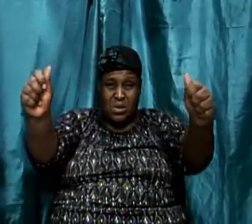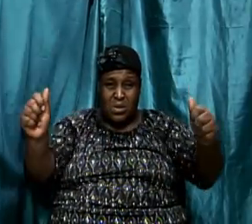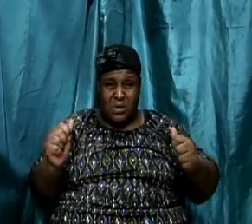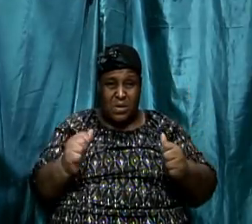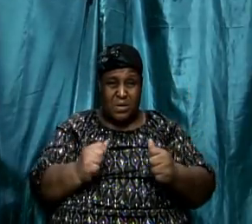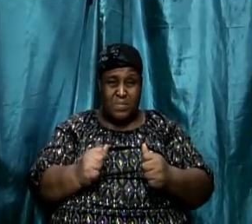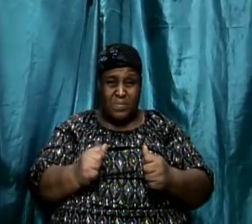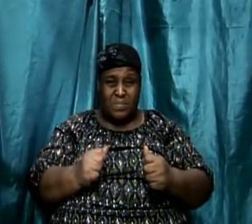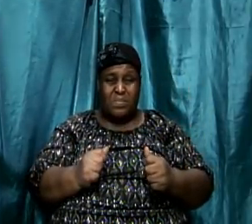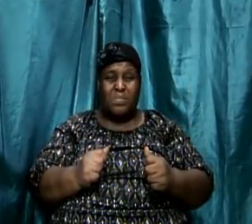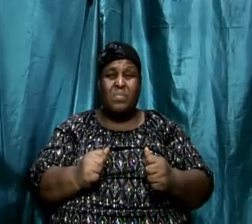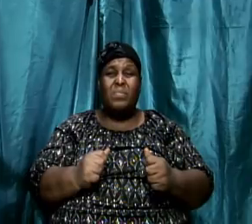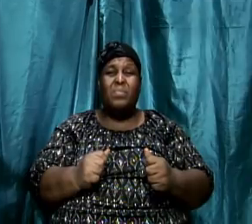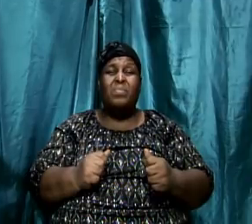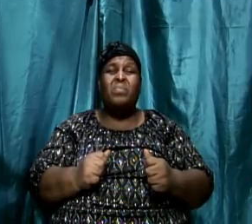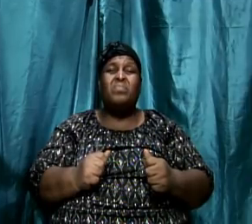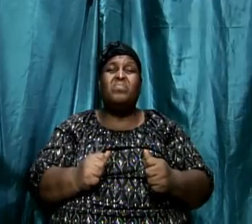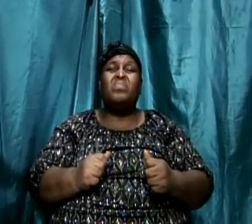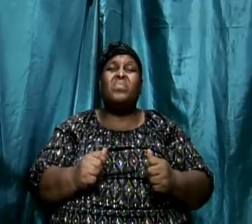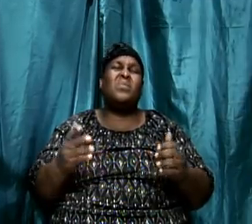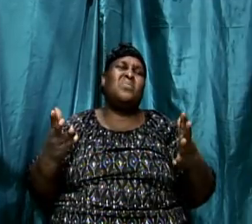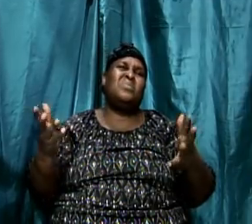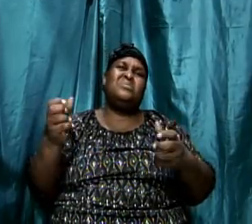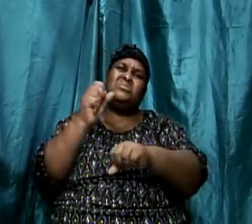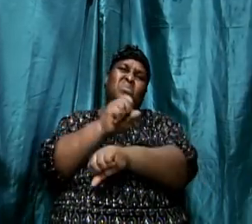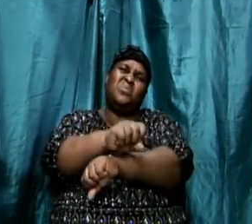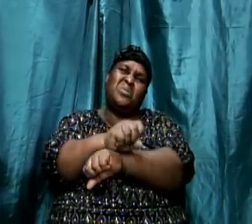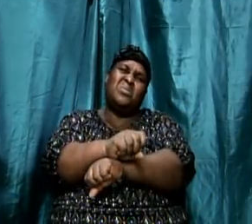What were the occupations that were common there?